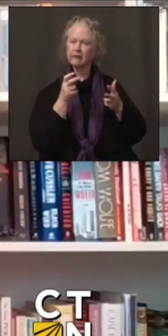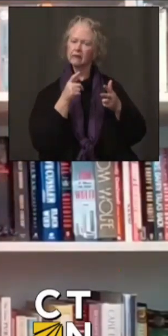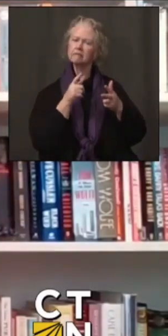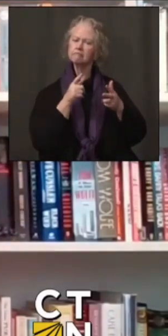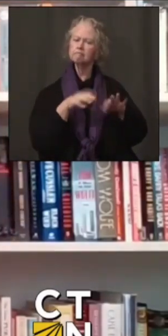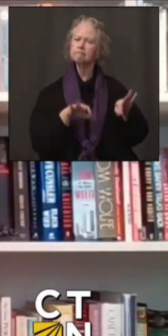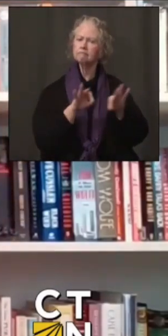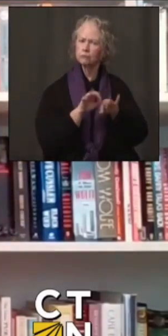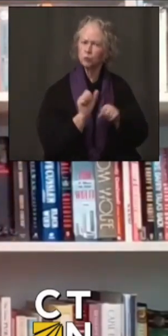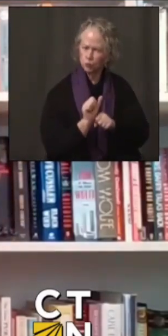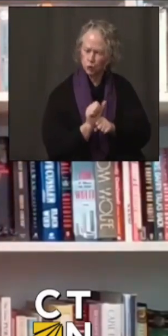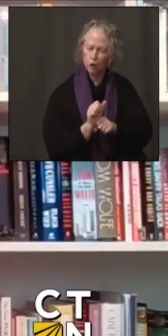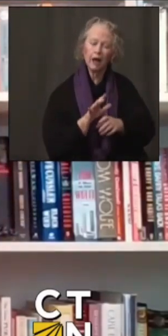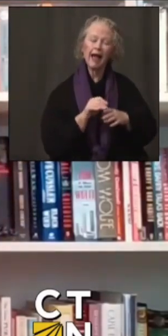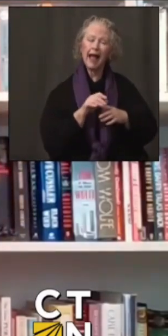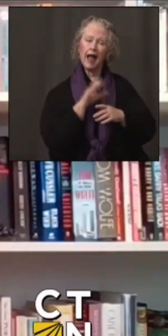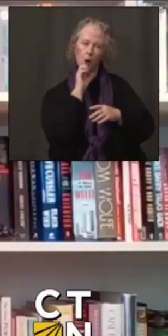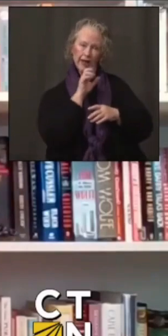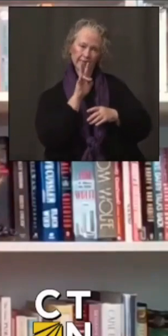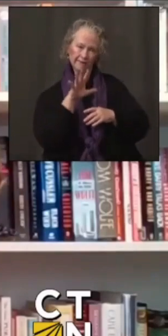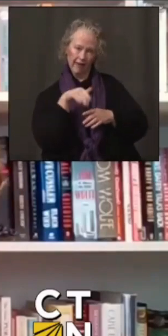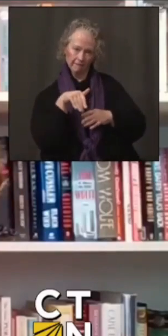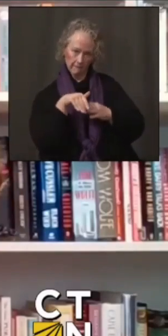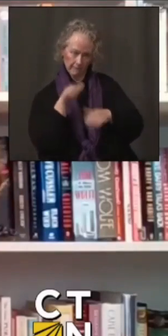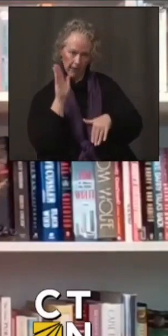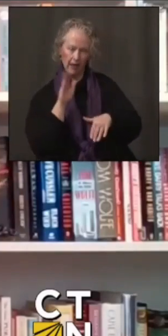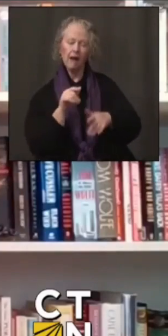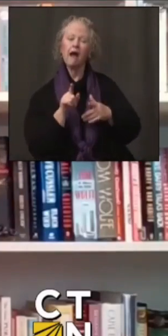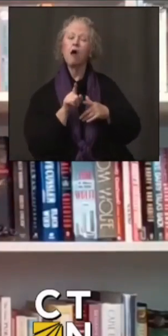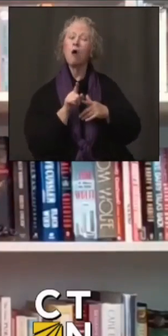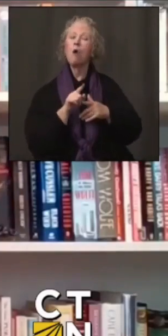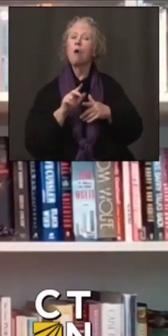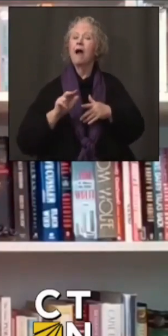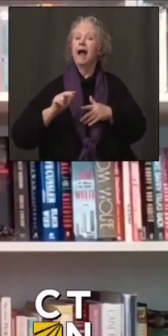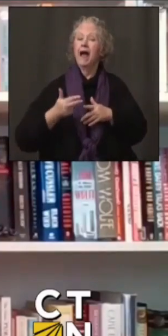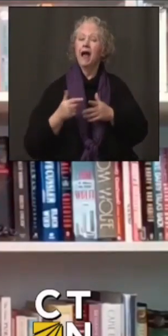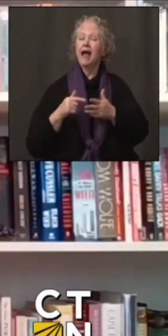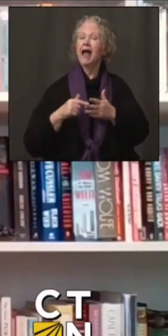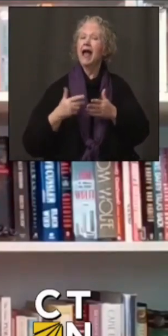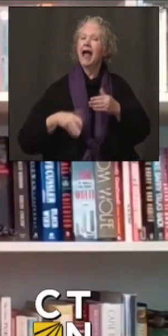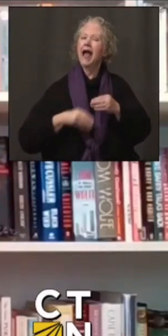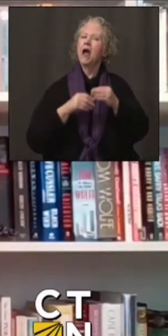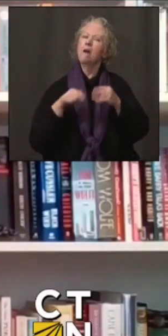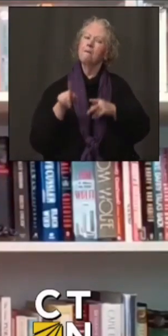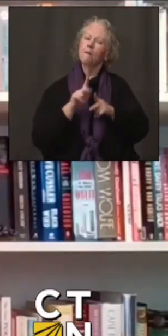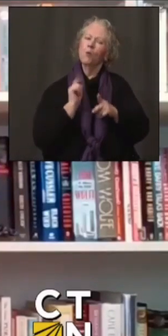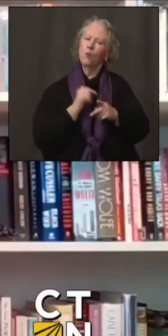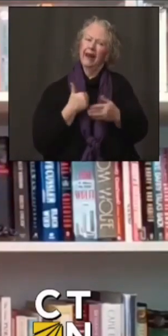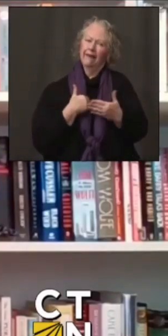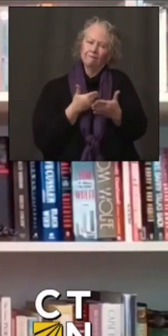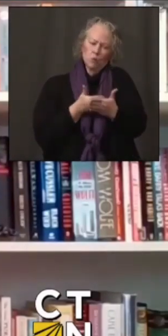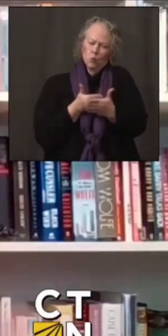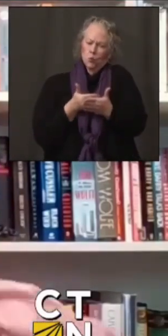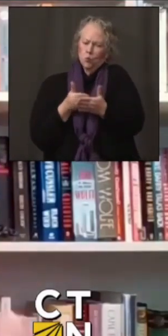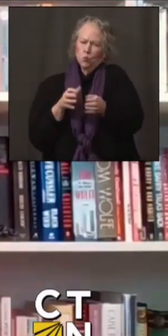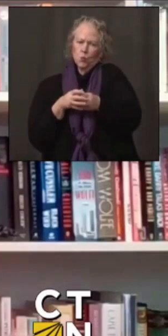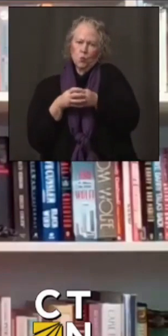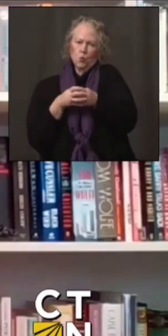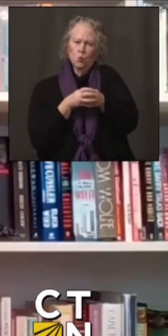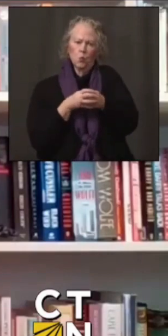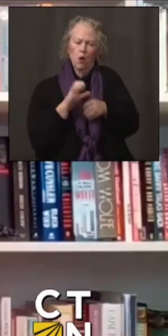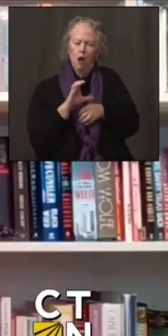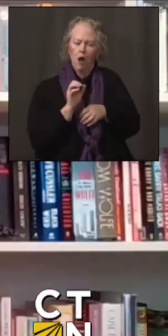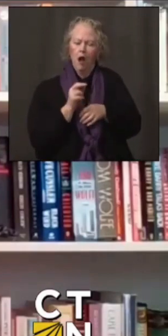They also added a recommendation to you, as you mentioned, around the congregate settings. The reason for that is because that